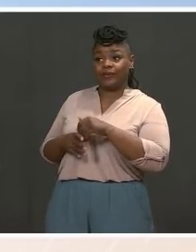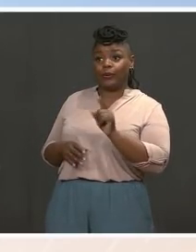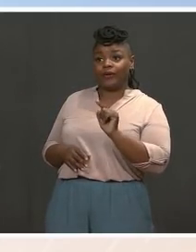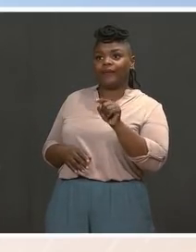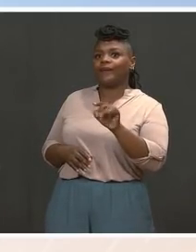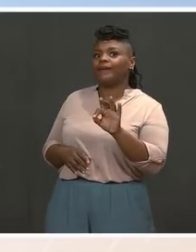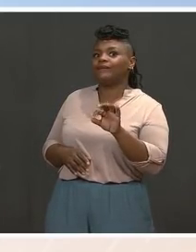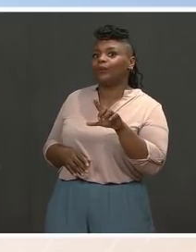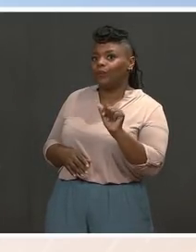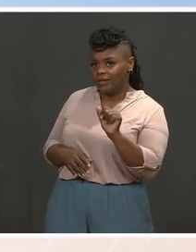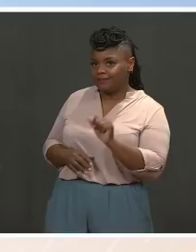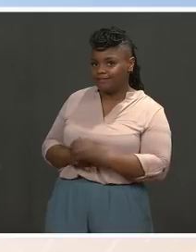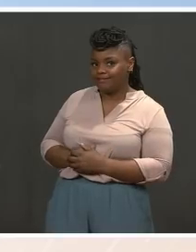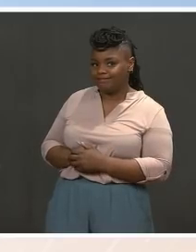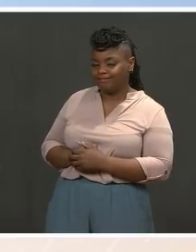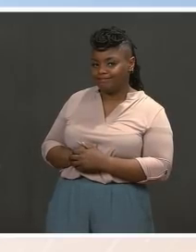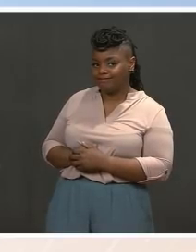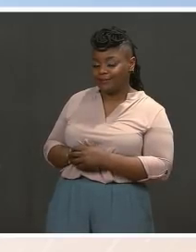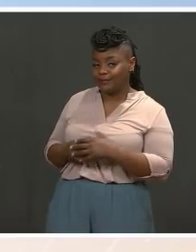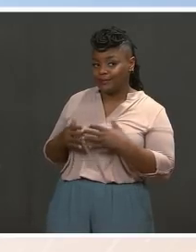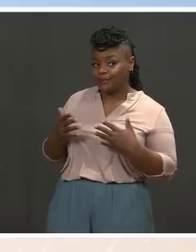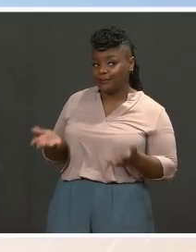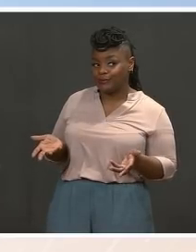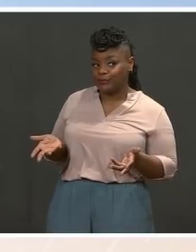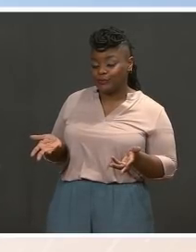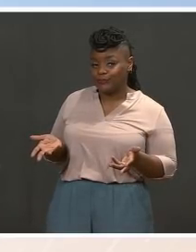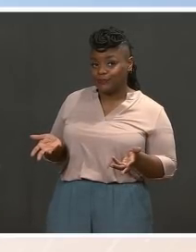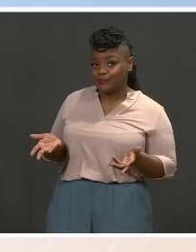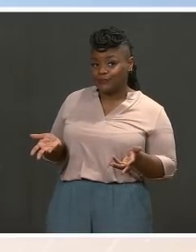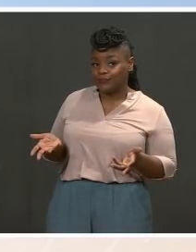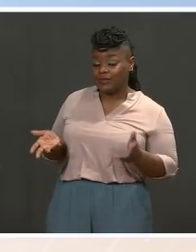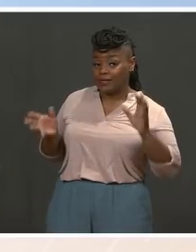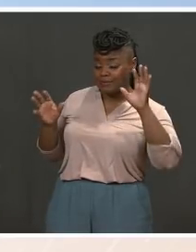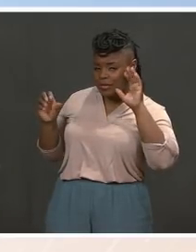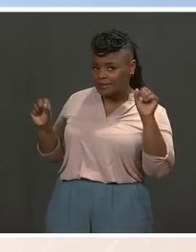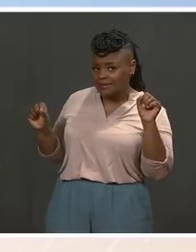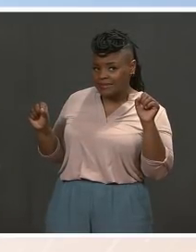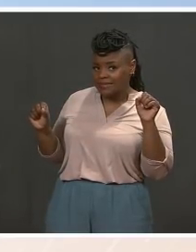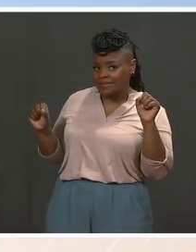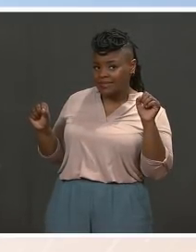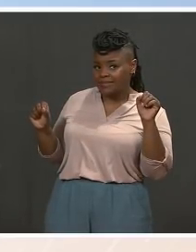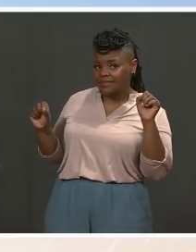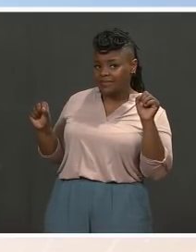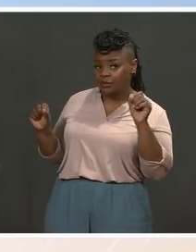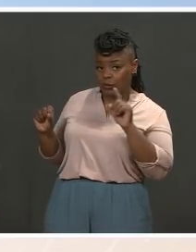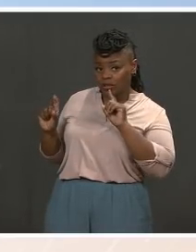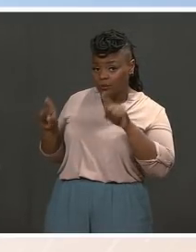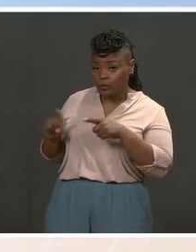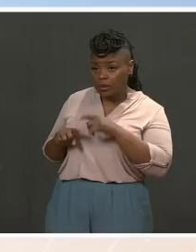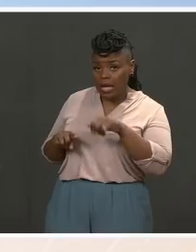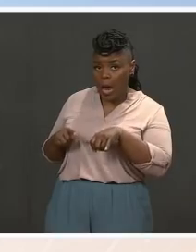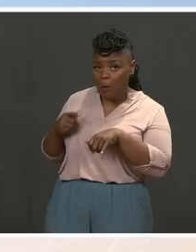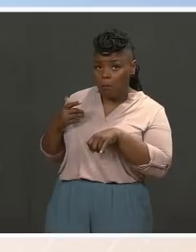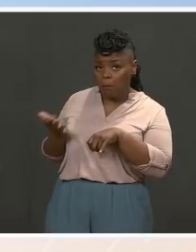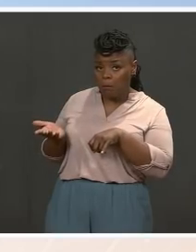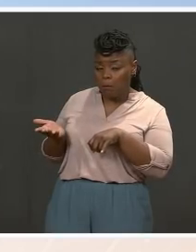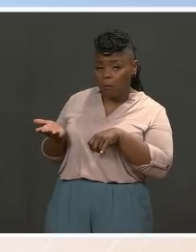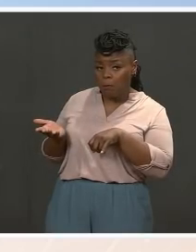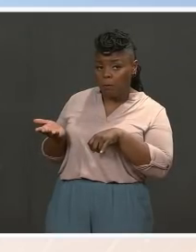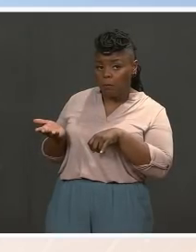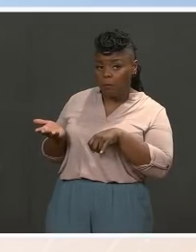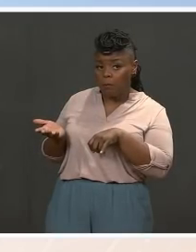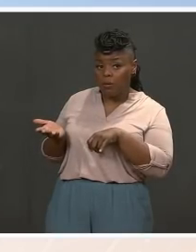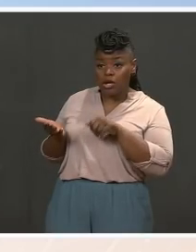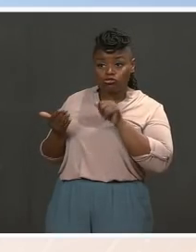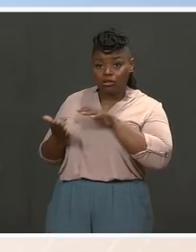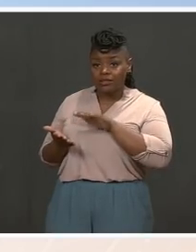aware of that the President — if he's being updated on that regularly — and if he plans to make any sort of address or public